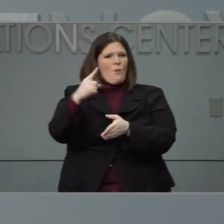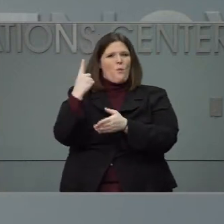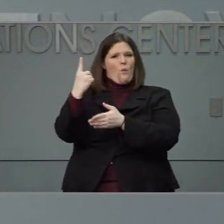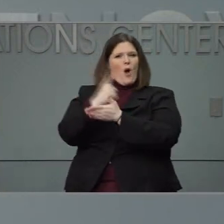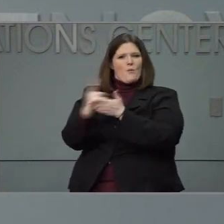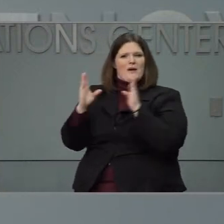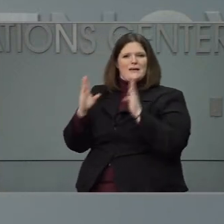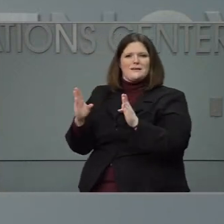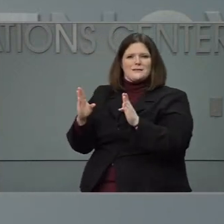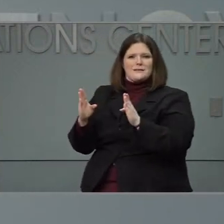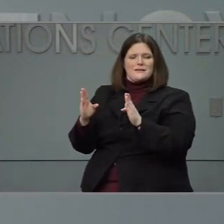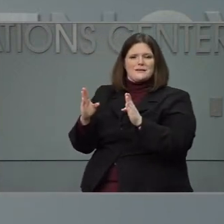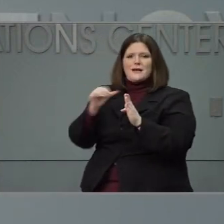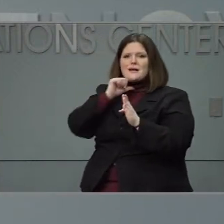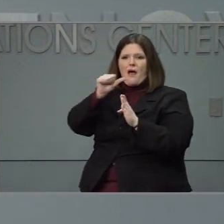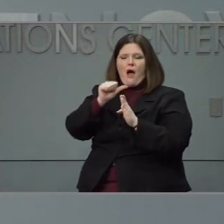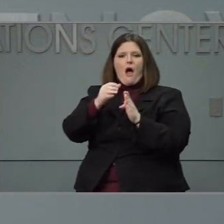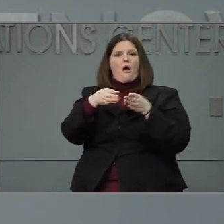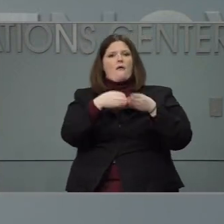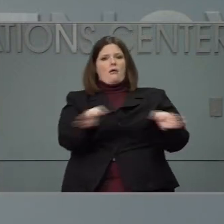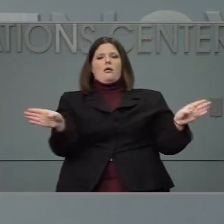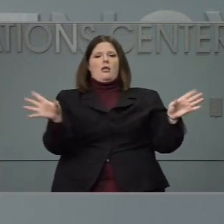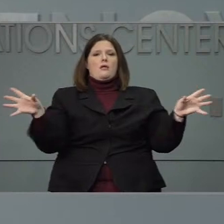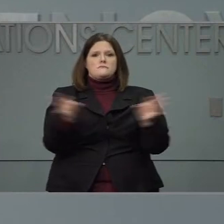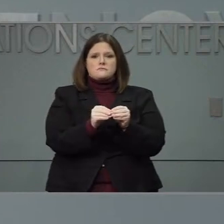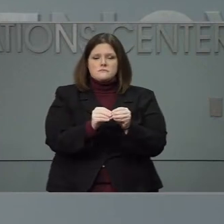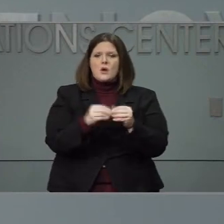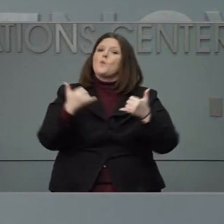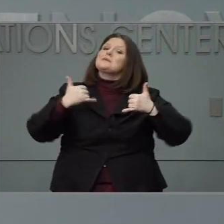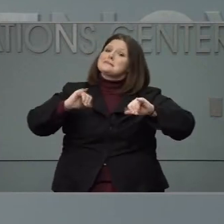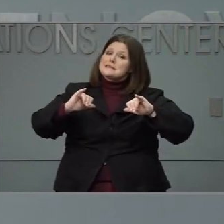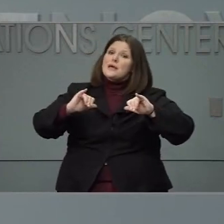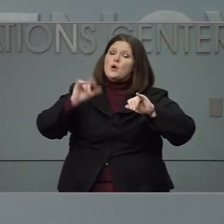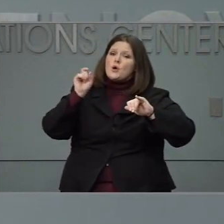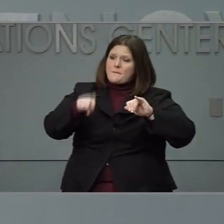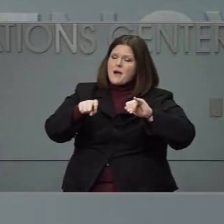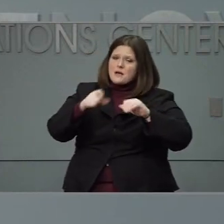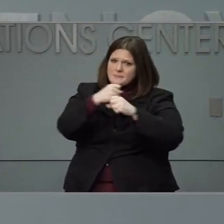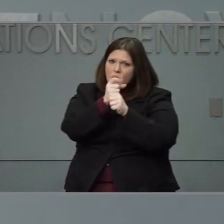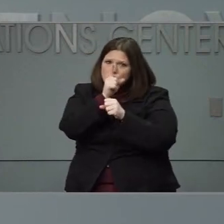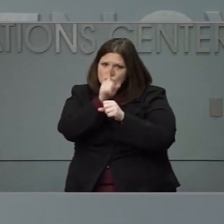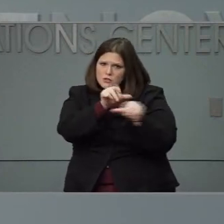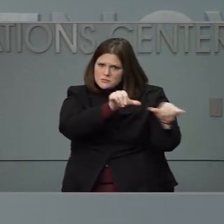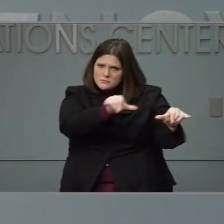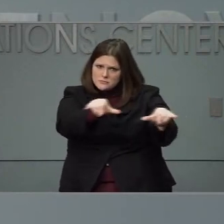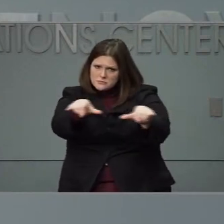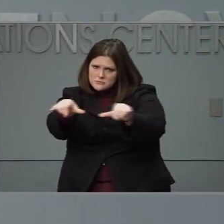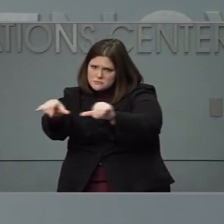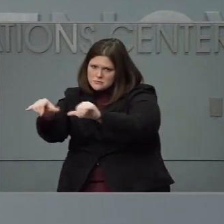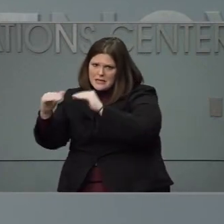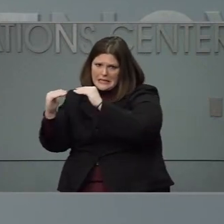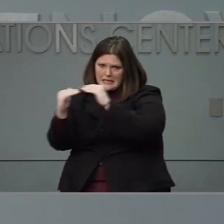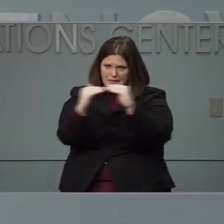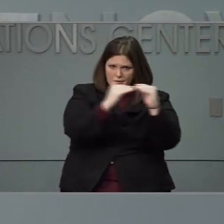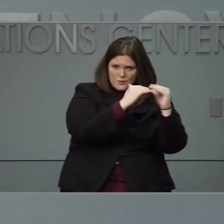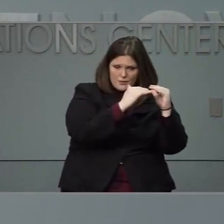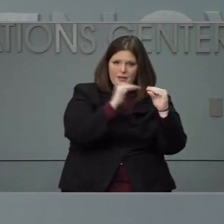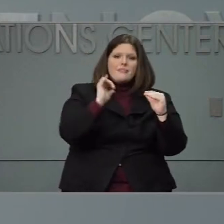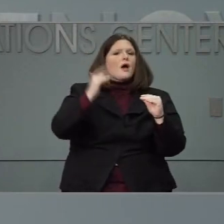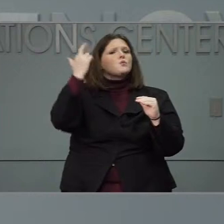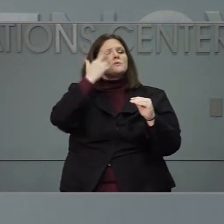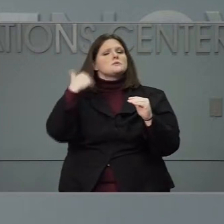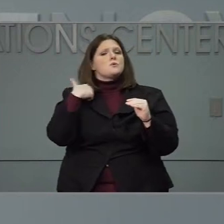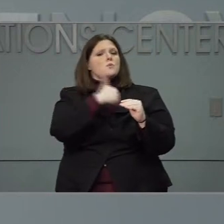But I think there is definitely work to do to make sure that we are getting that equitable distribution. That is why we are working